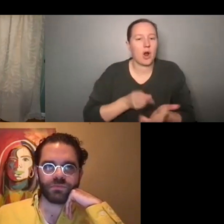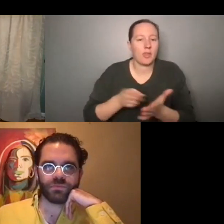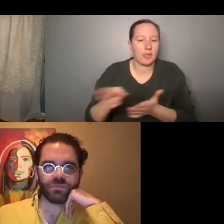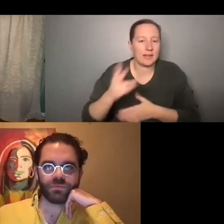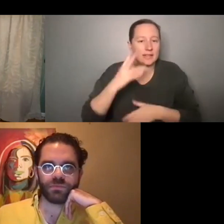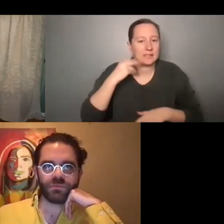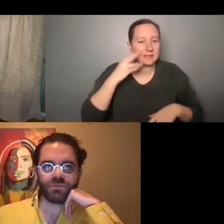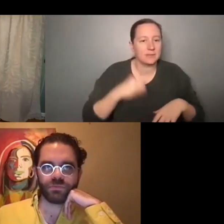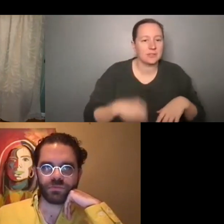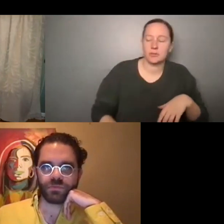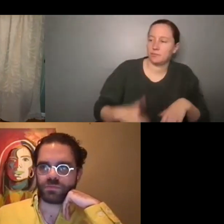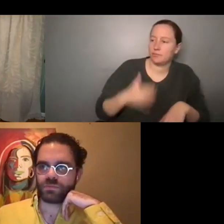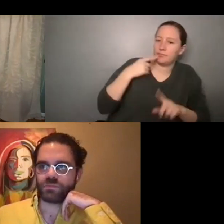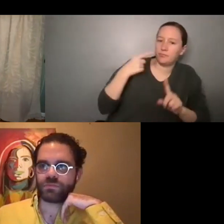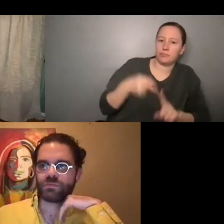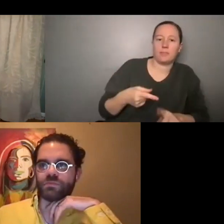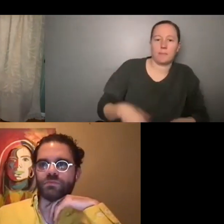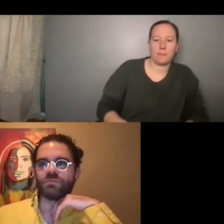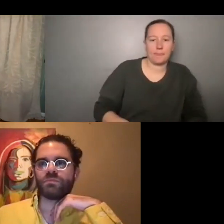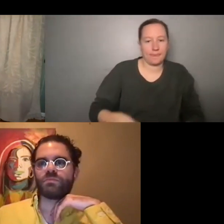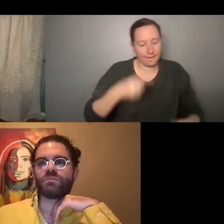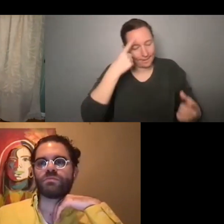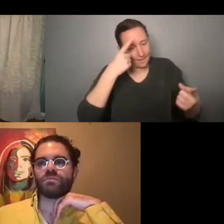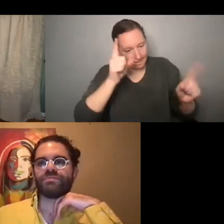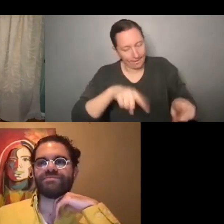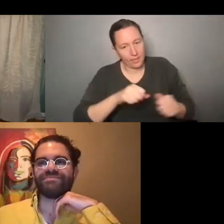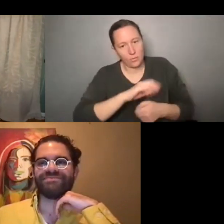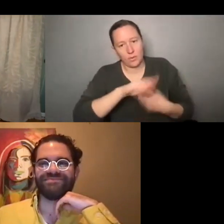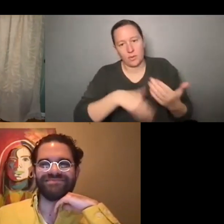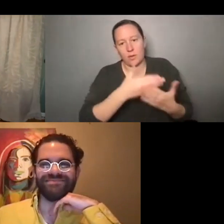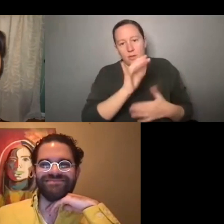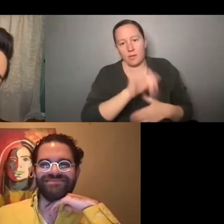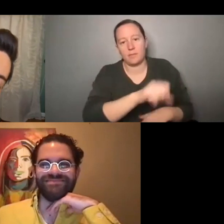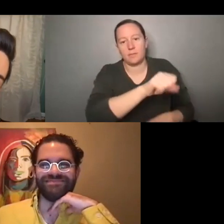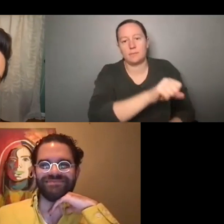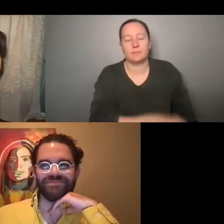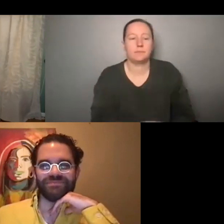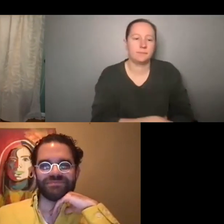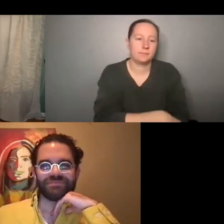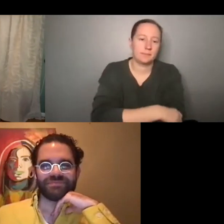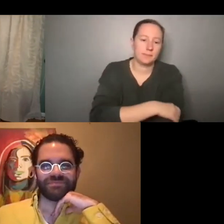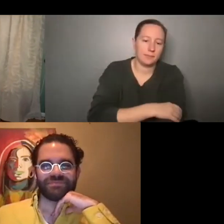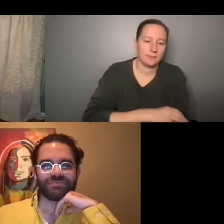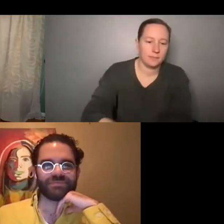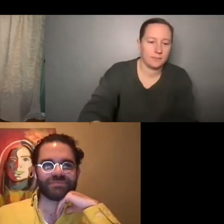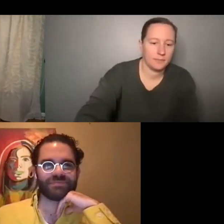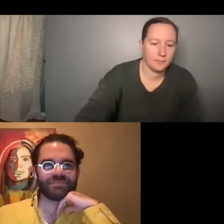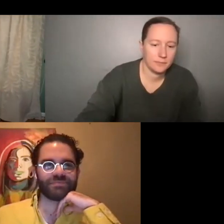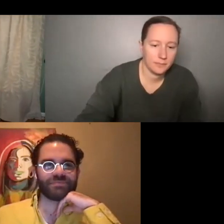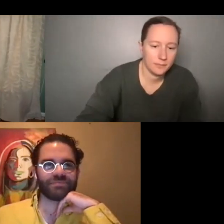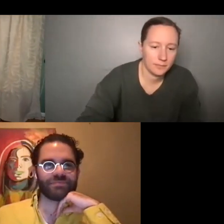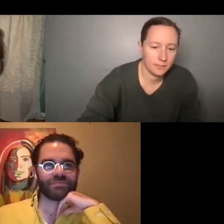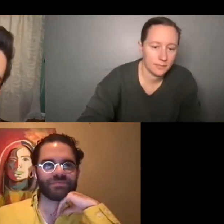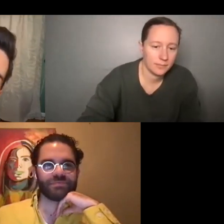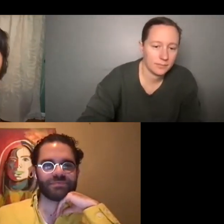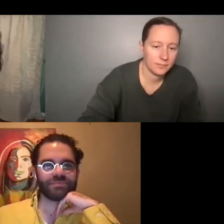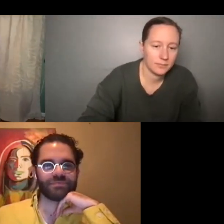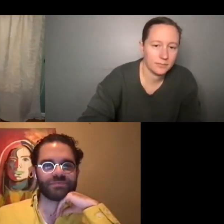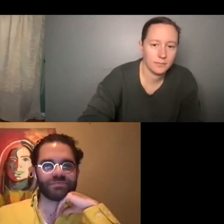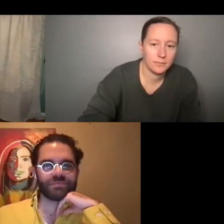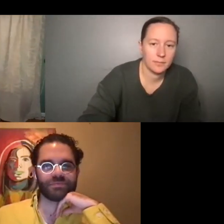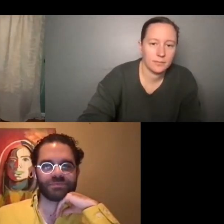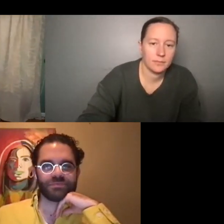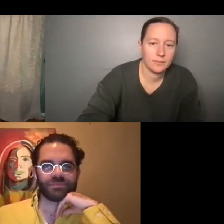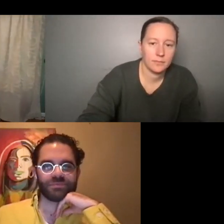Yeah. Great point. I definitely agree with all of that. So, yes, all, all great, great question. Thank you.